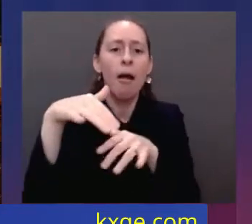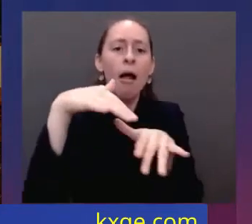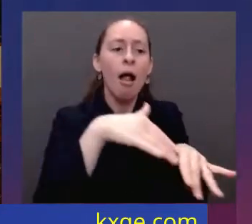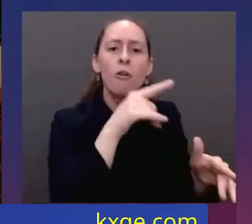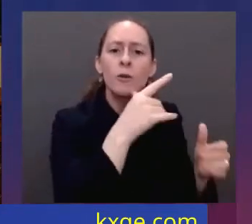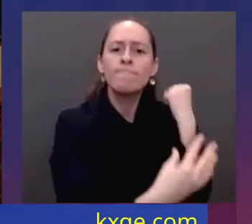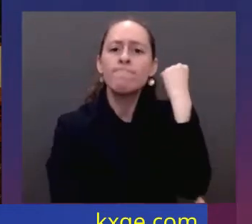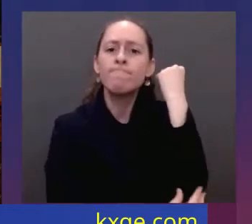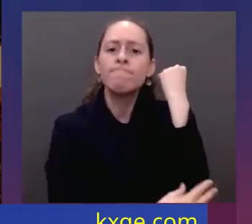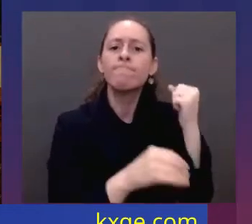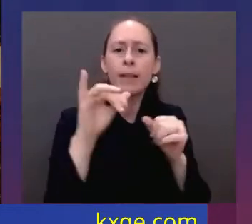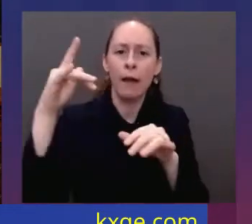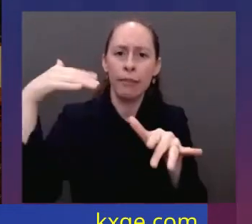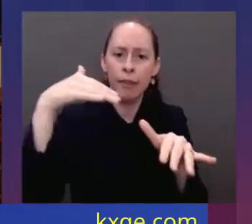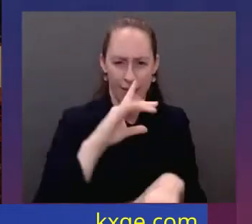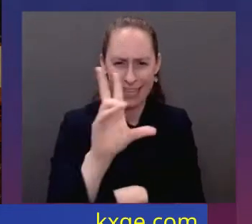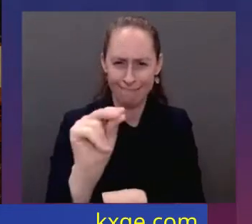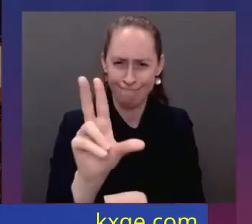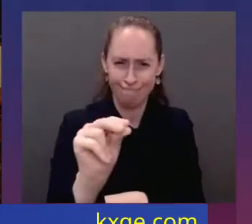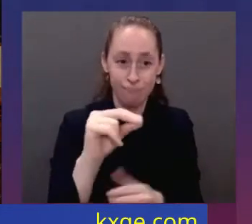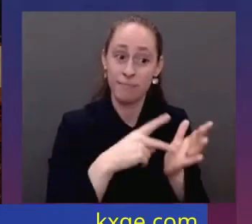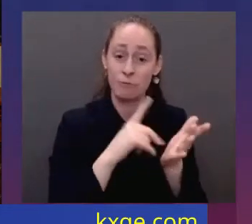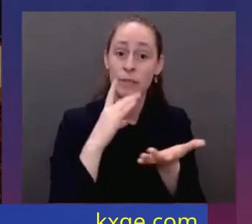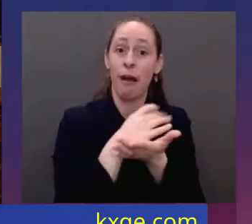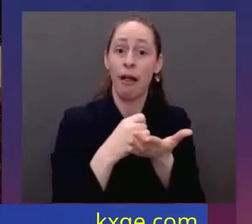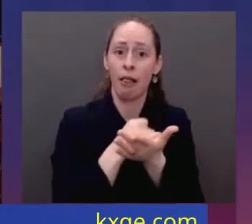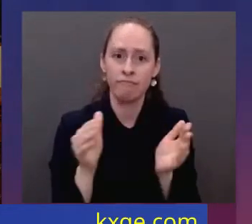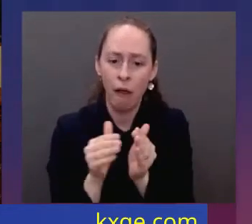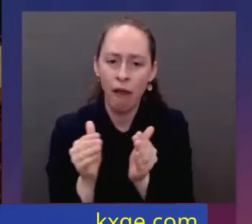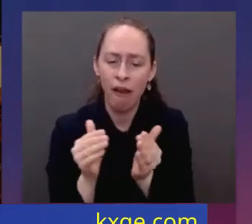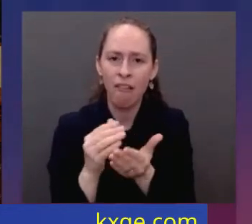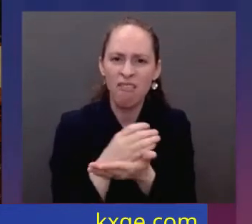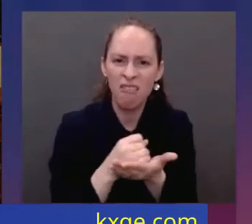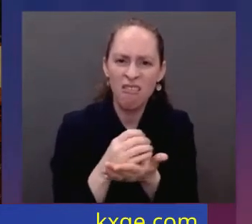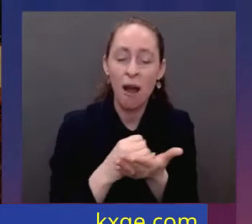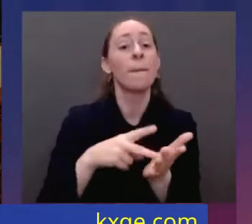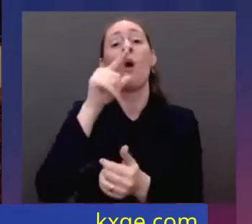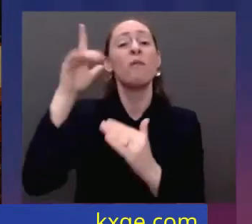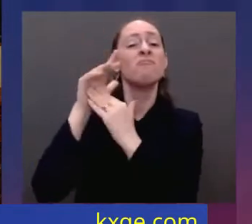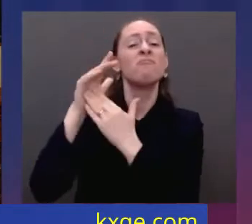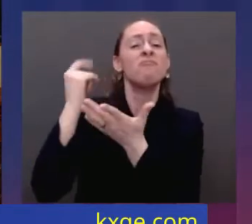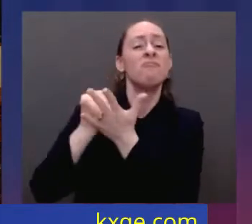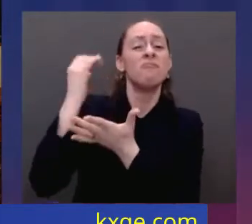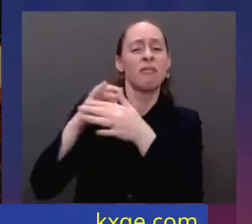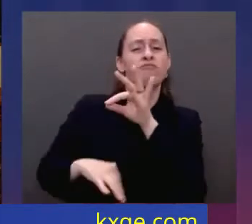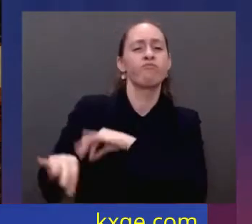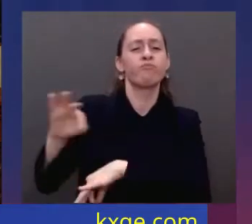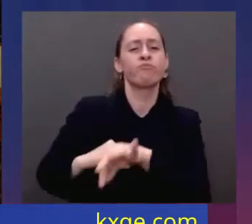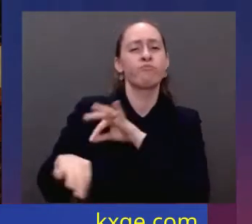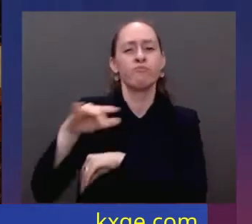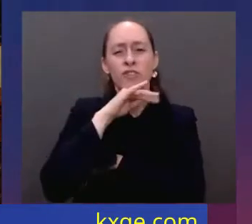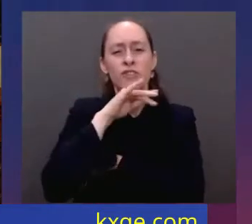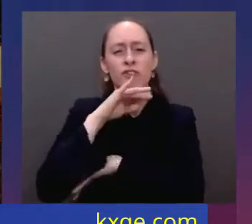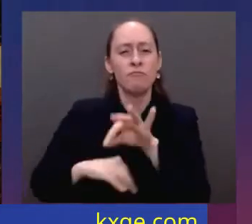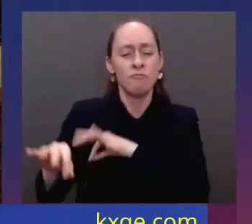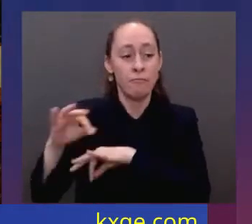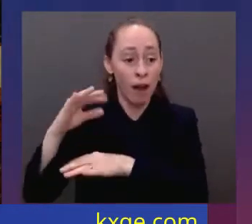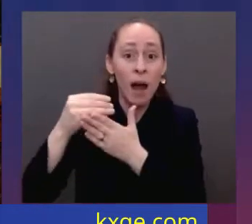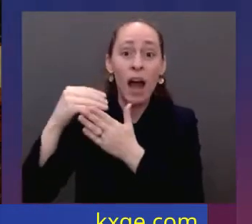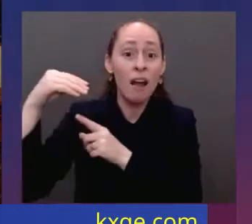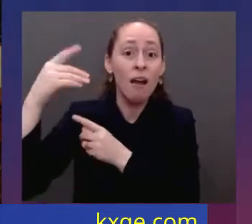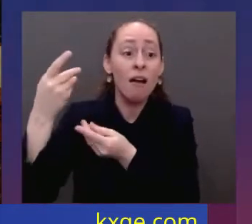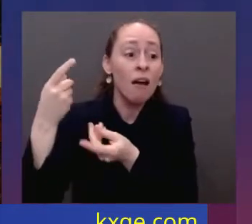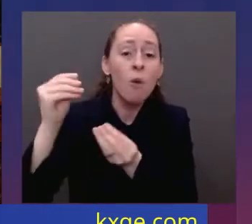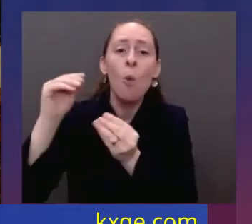widening gap between the top and everyone else in nearly a century. Look, Vice President Harris and I ran for office, and I realize we have fundamental